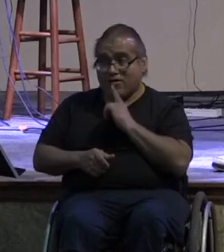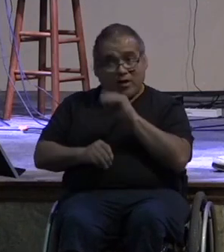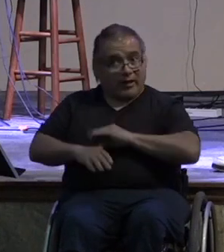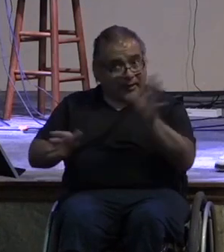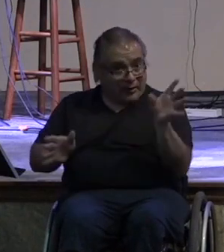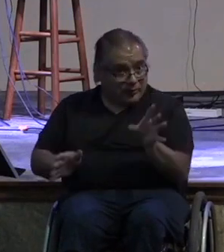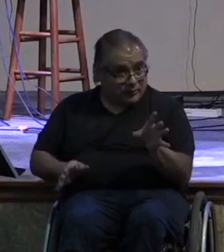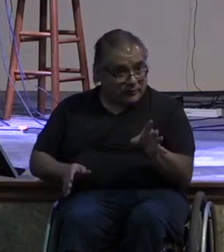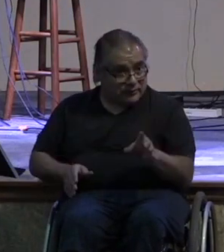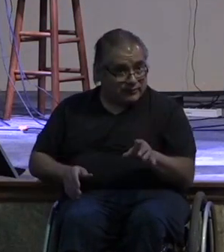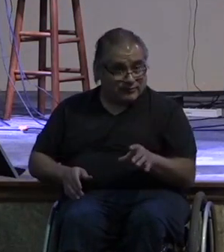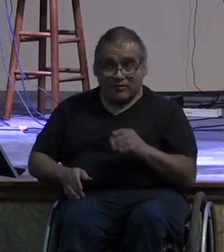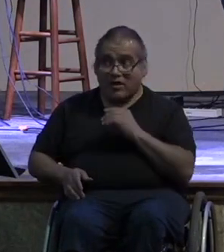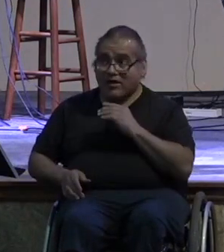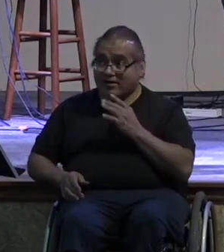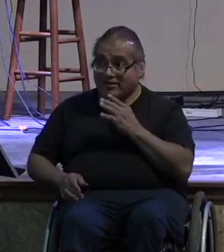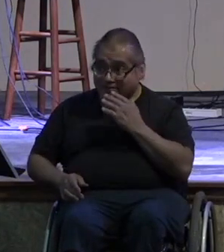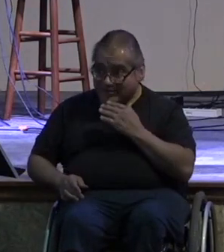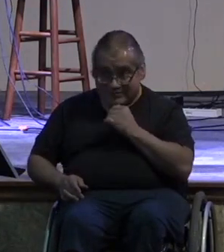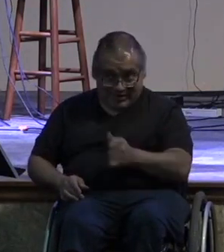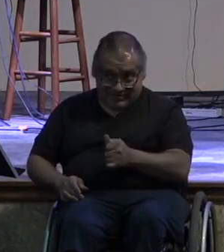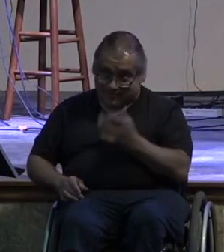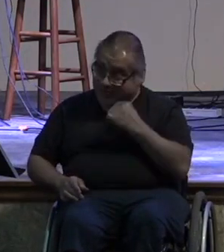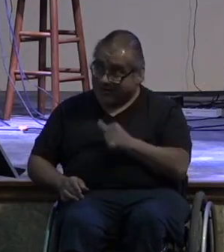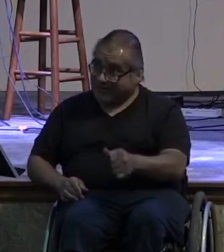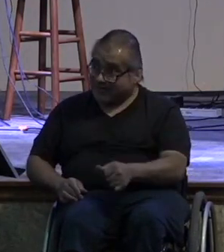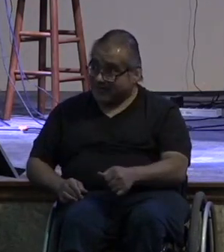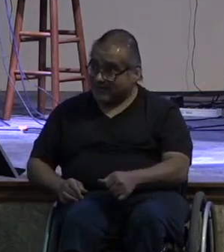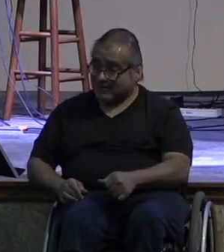in this area of my life have i avoided giving it over to god